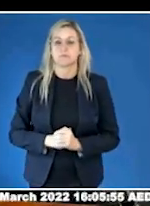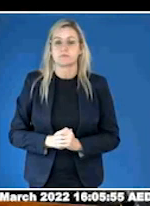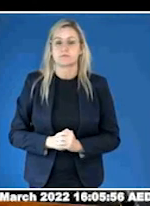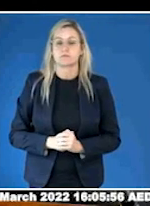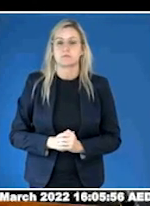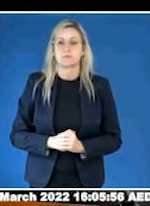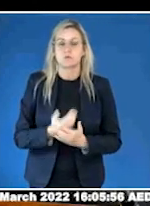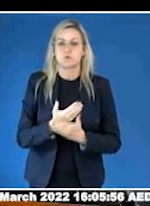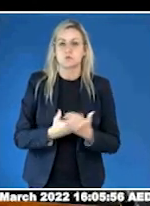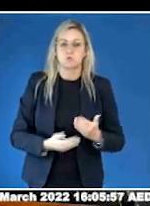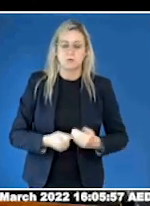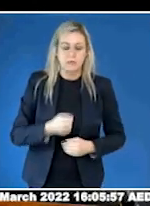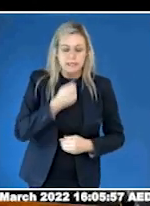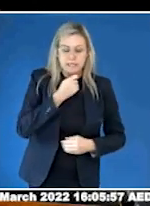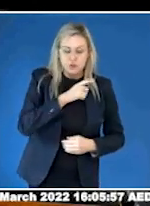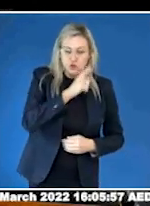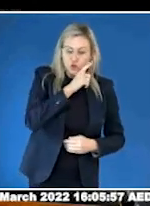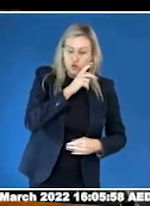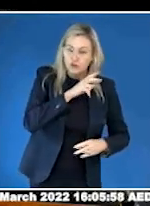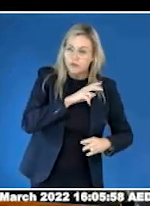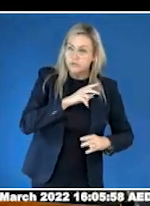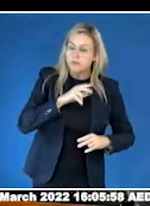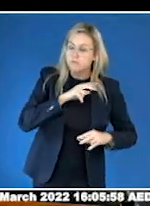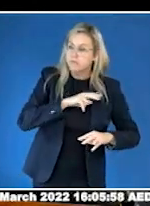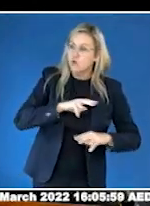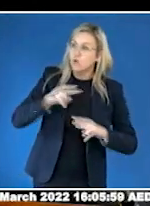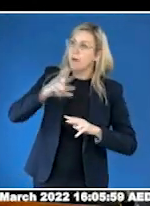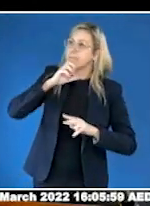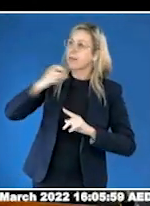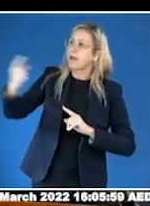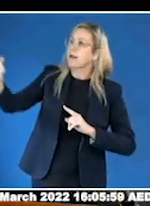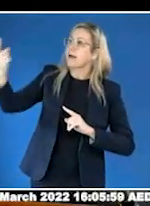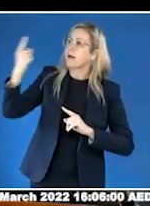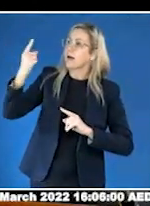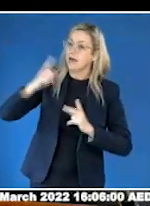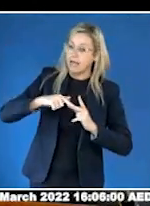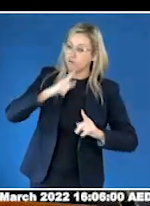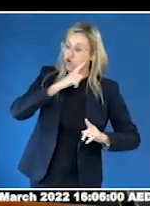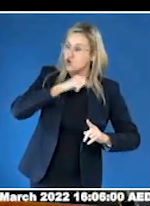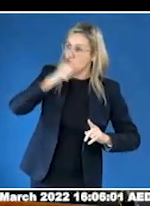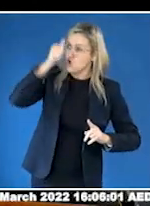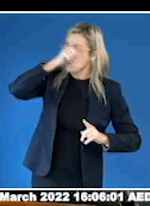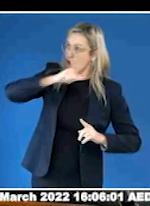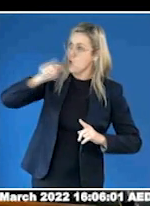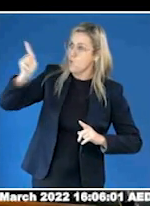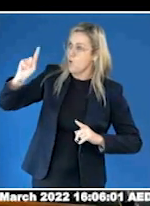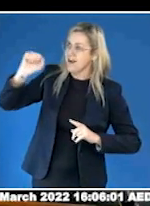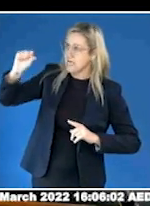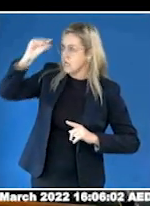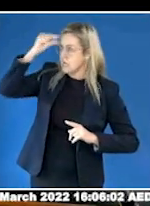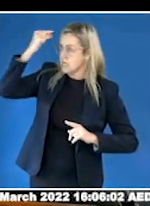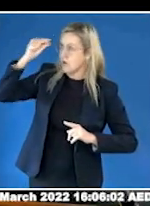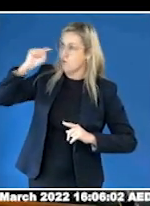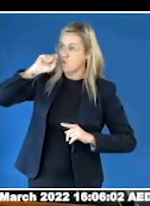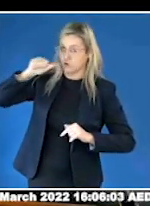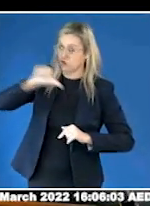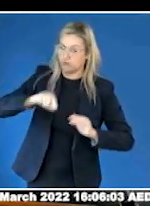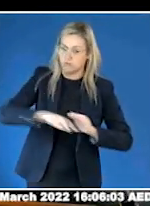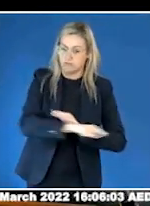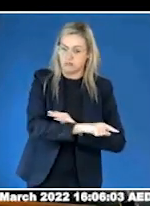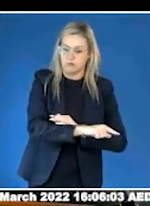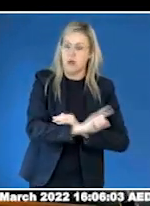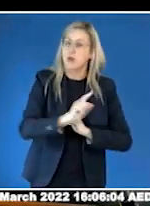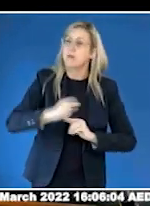a curious smile, though if she knew his intentions, she would have run a country mile. He crosses the room, a strange look on his face,